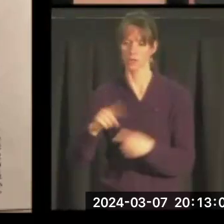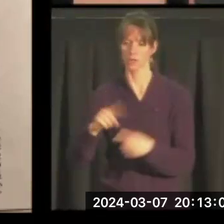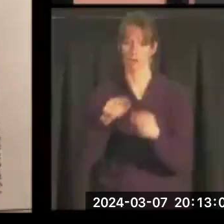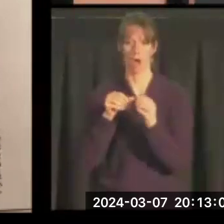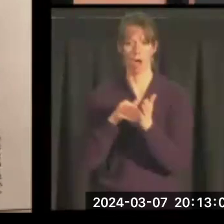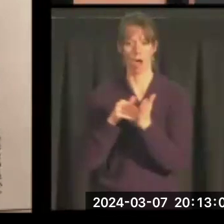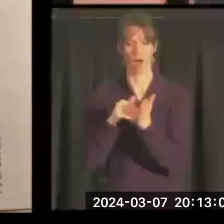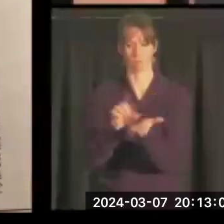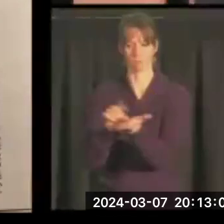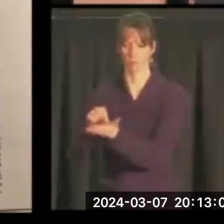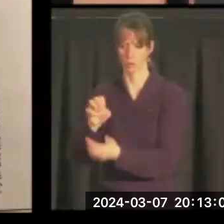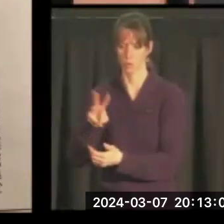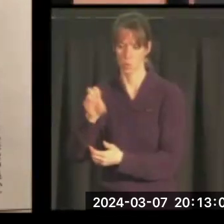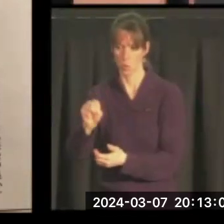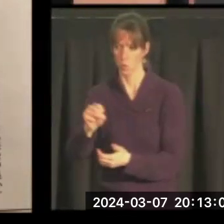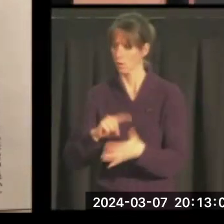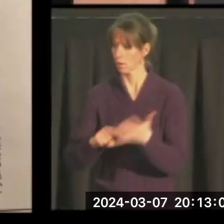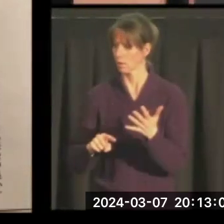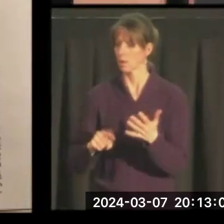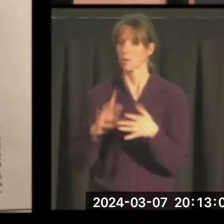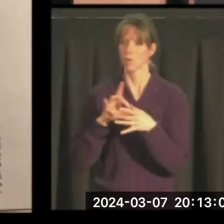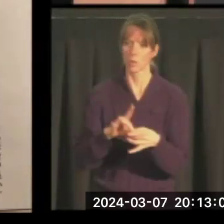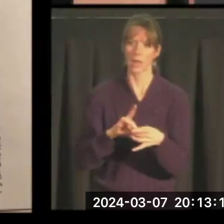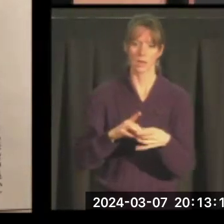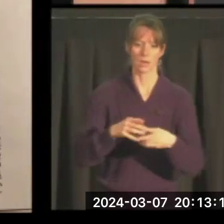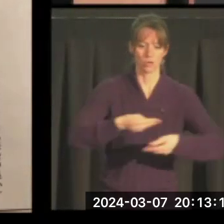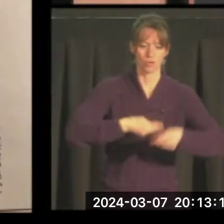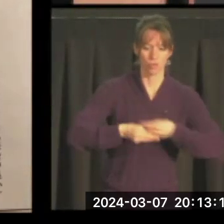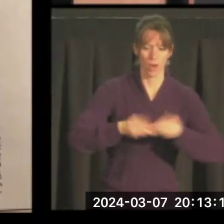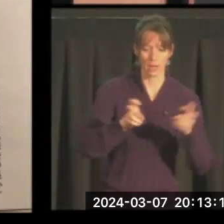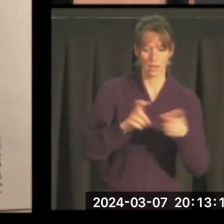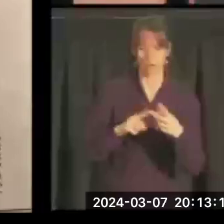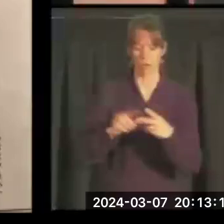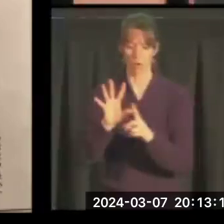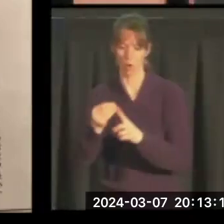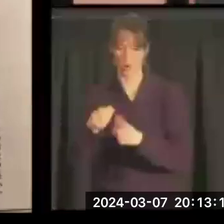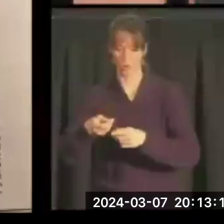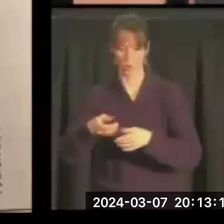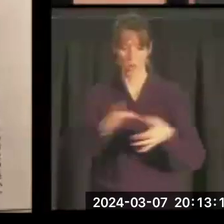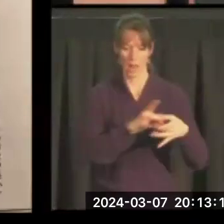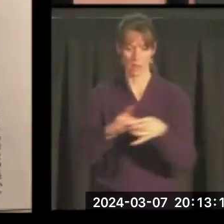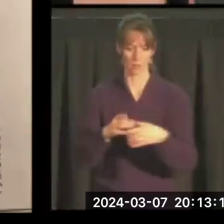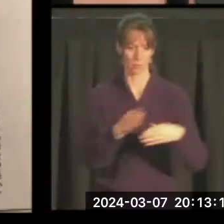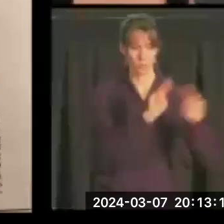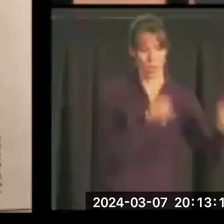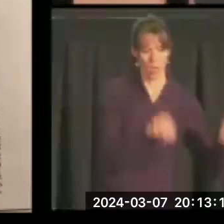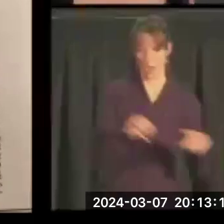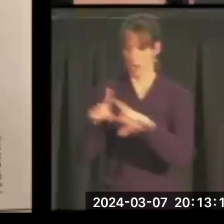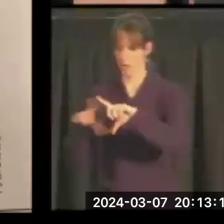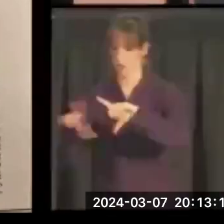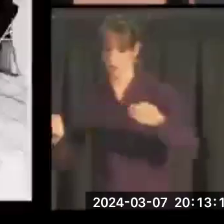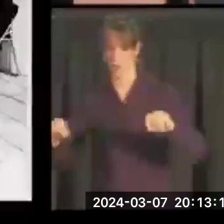news, dealing with trade issues, dealing with cultural relations between Montana and Japan,